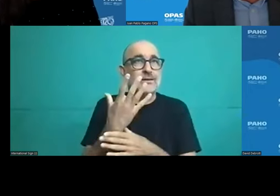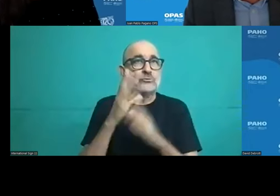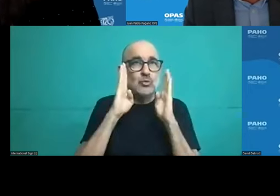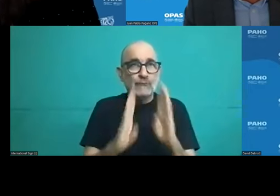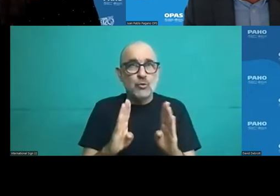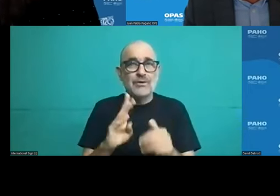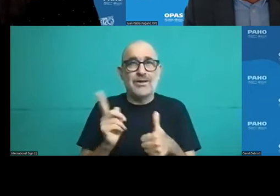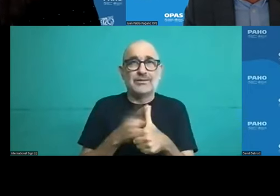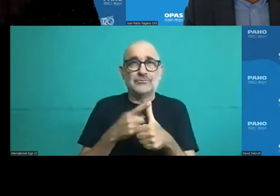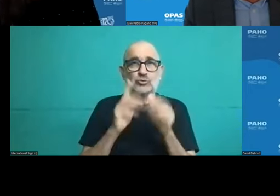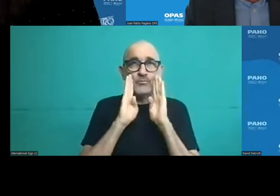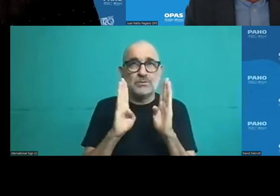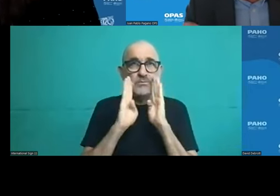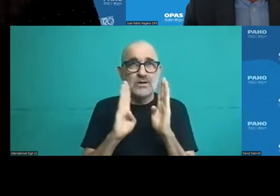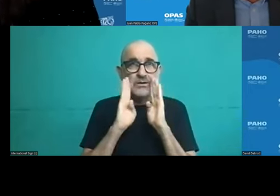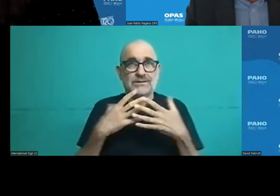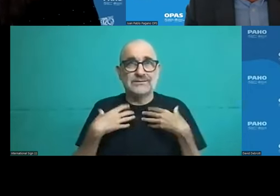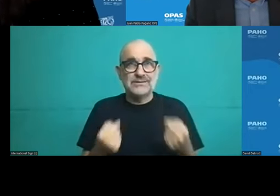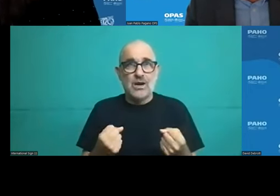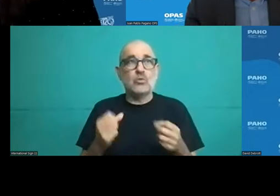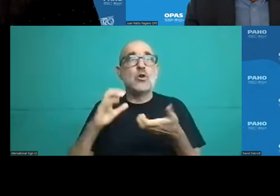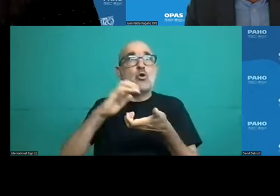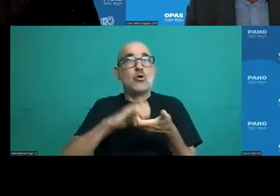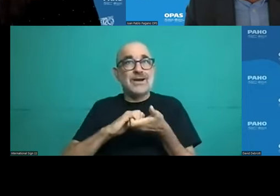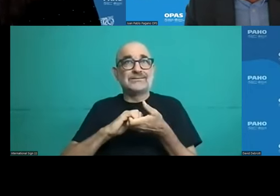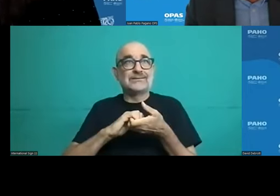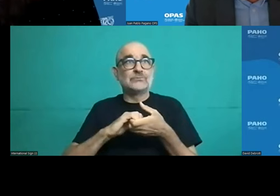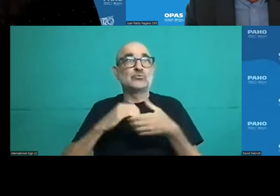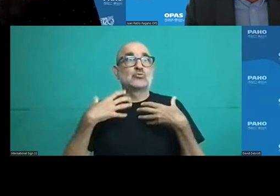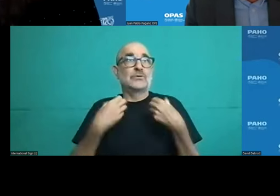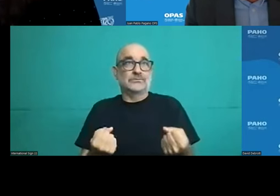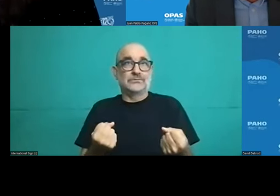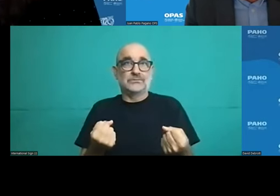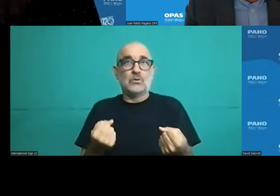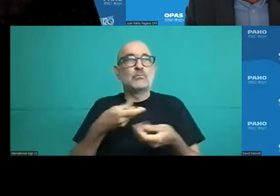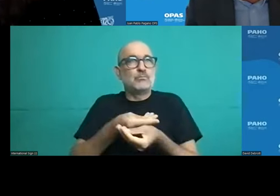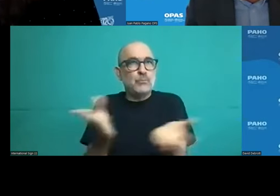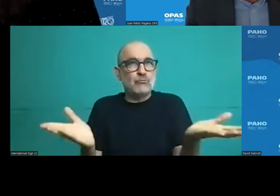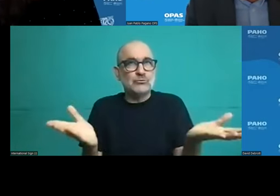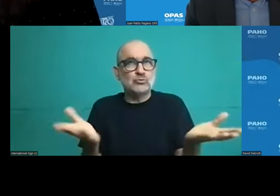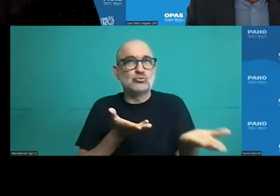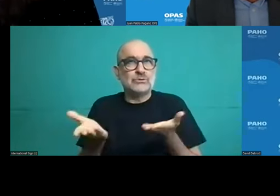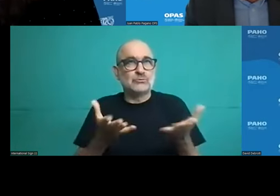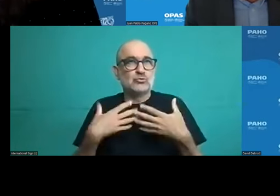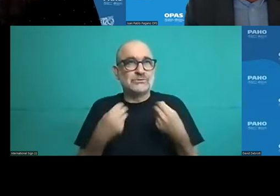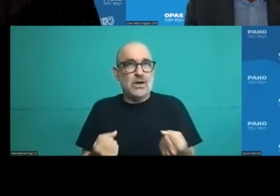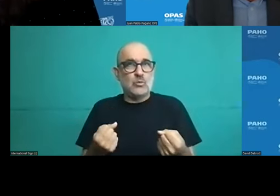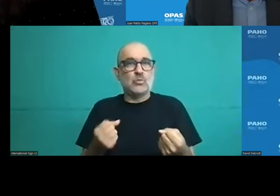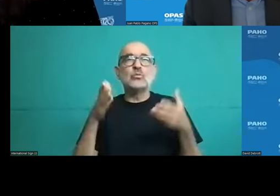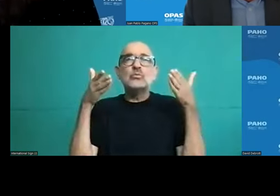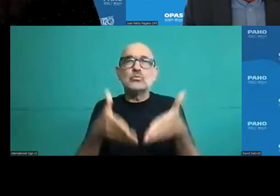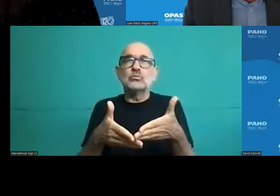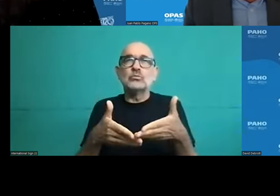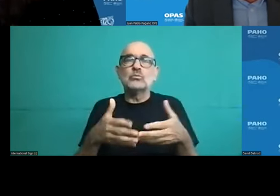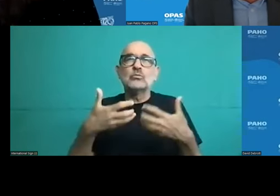of healthcare in terms of private